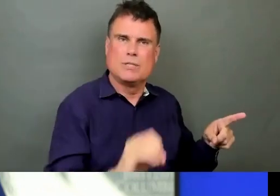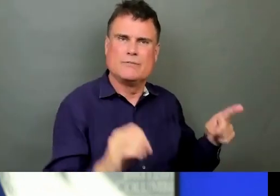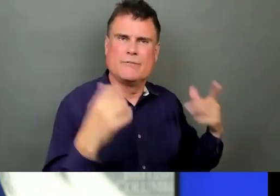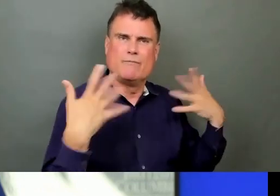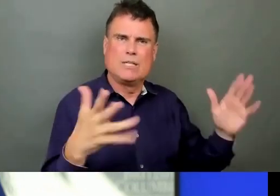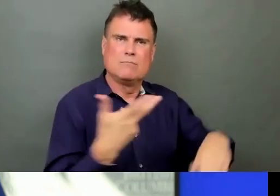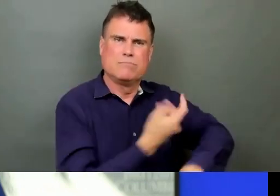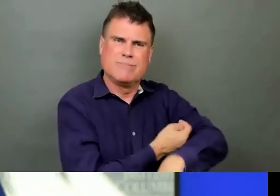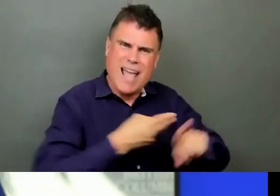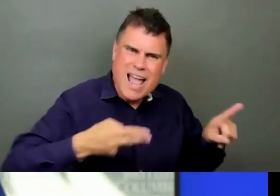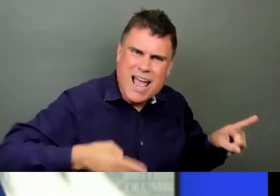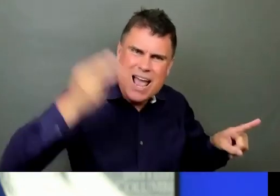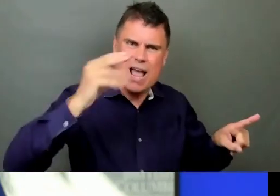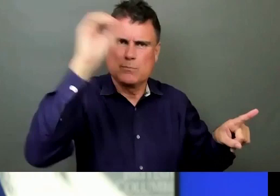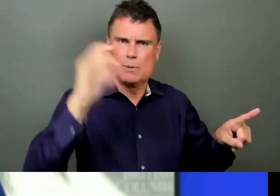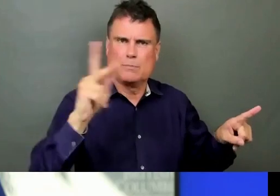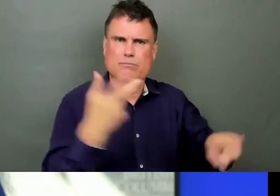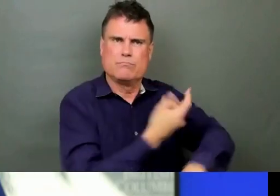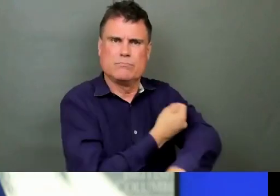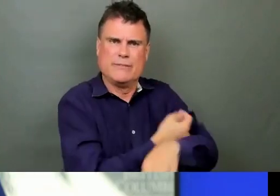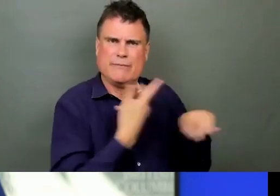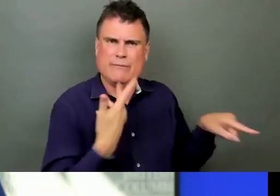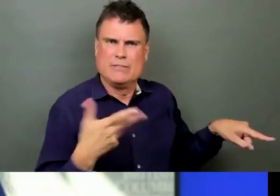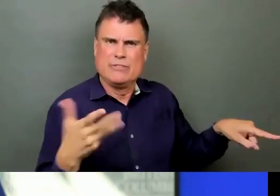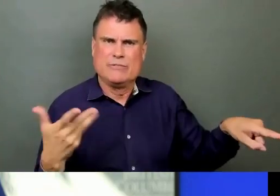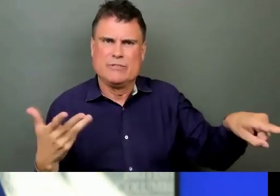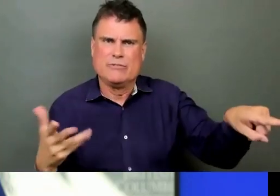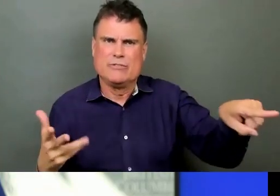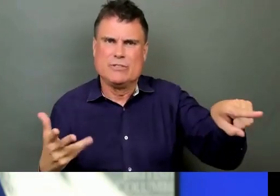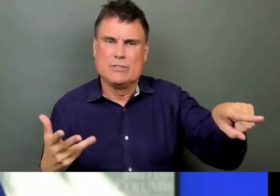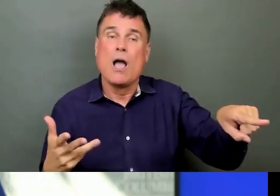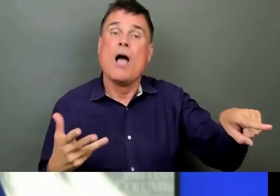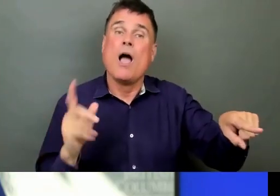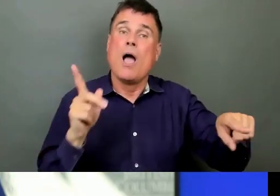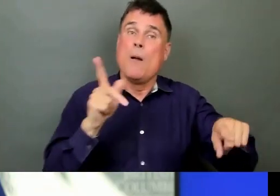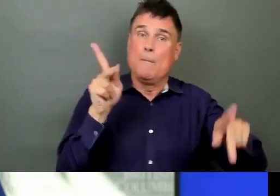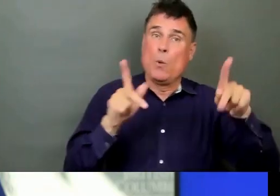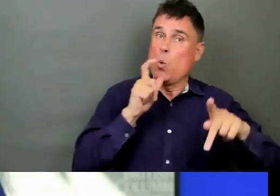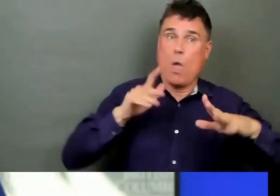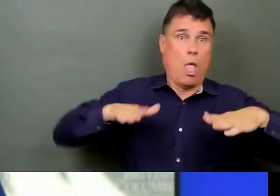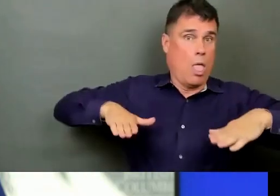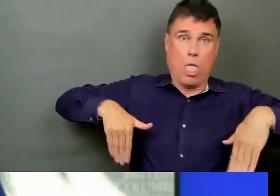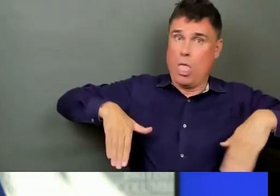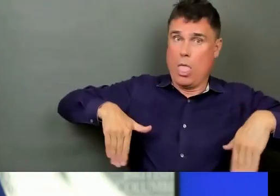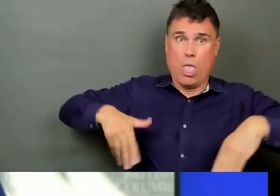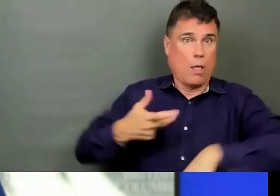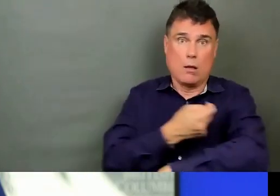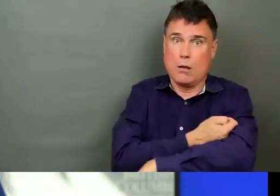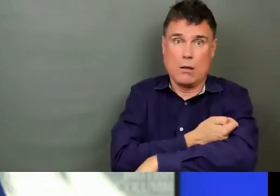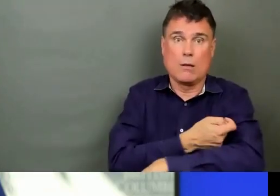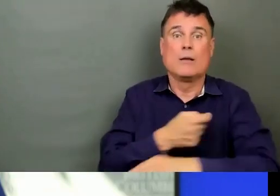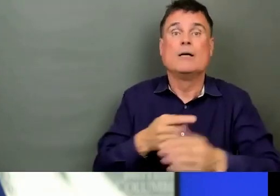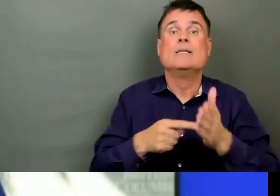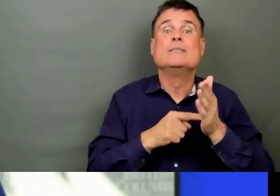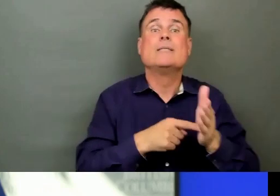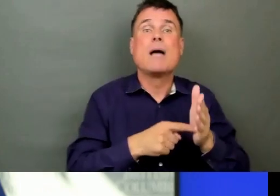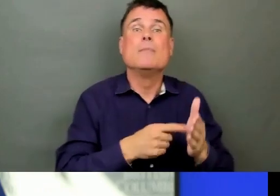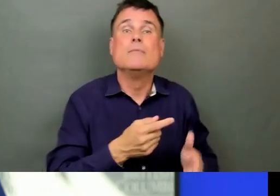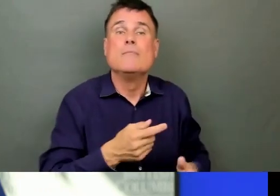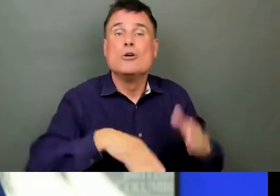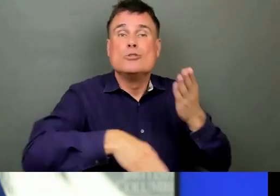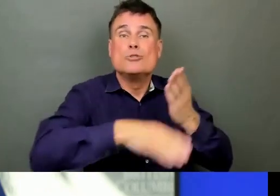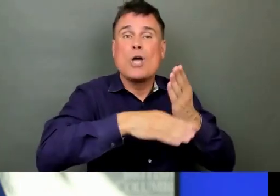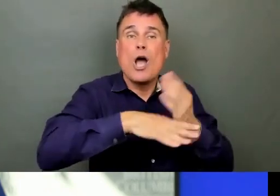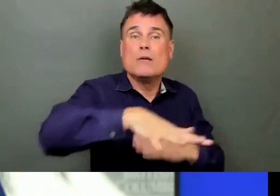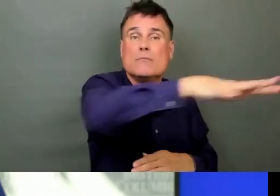we continue to increase levels of immunization on Vancouver Island. Just to put those in context. And that's why it's important for the safety